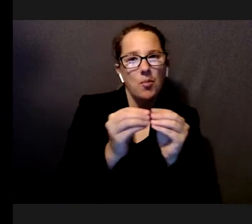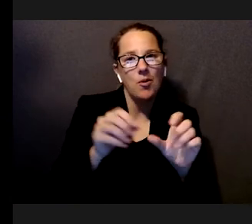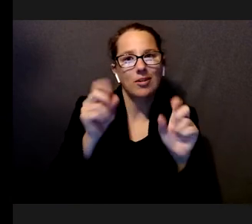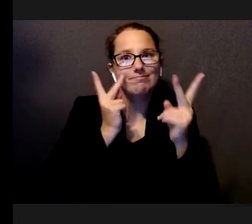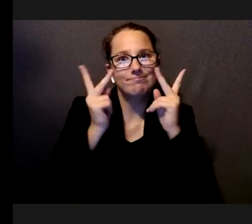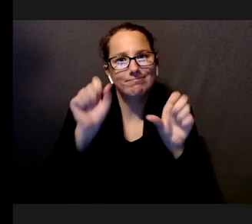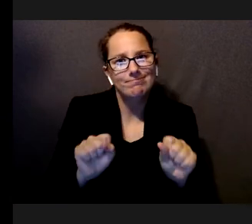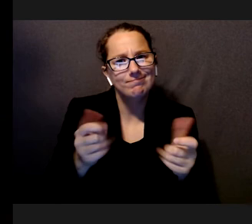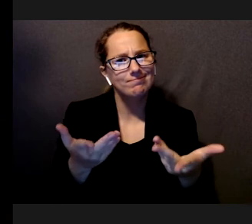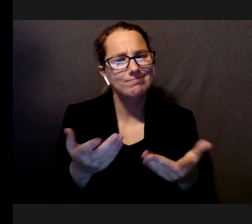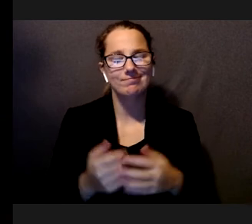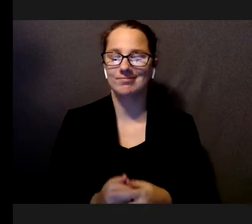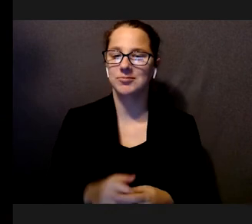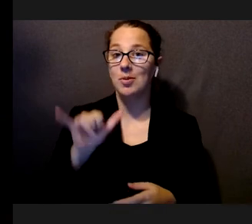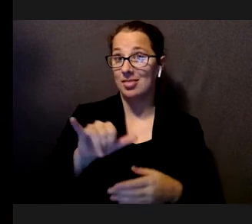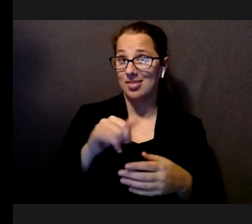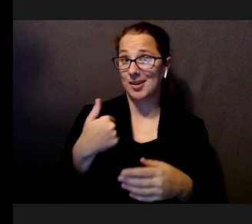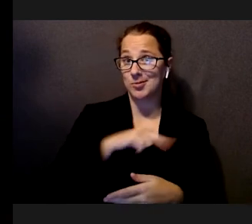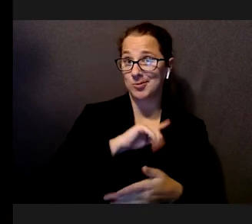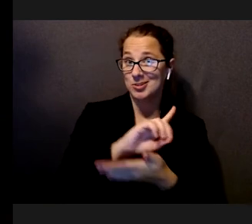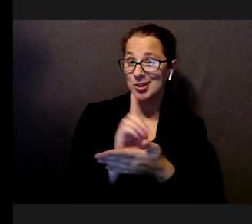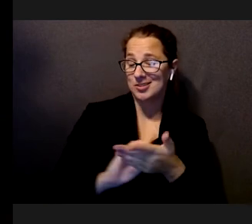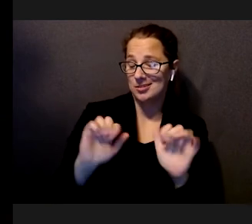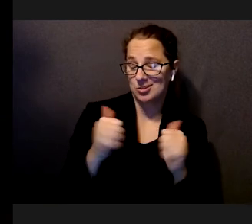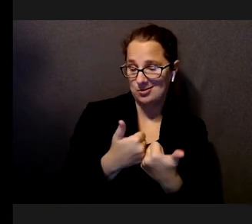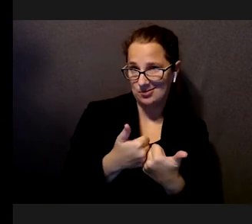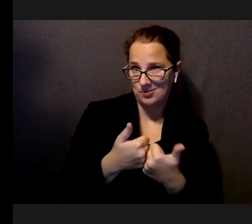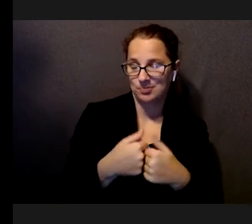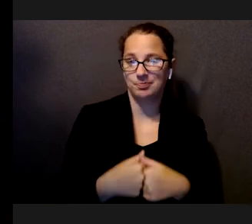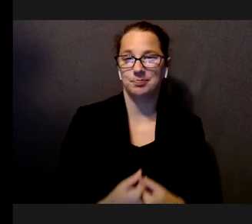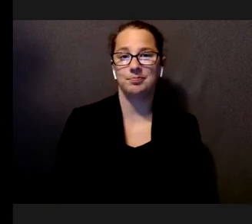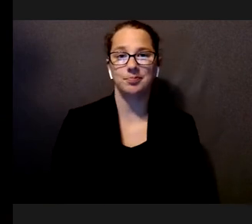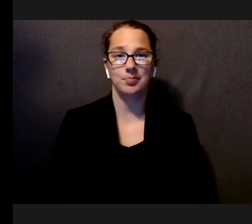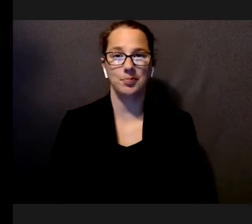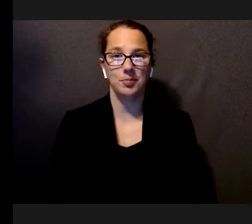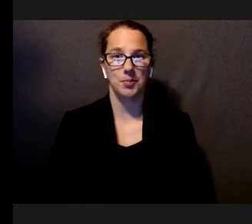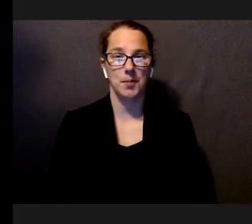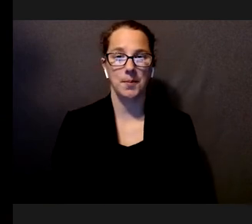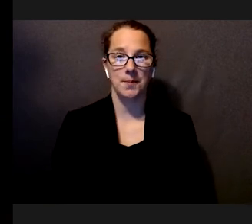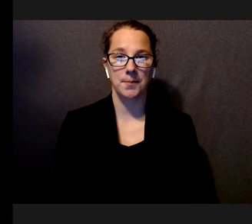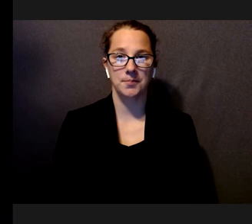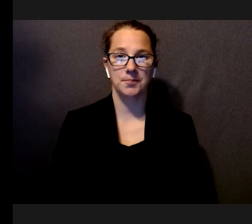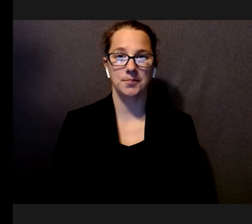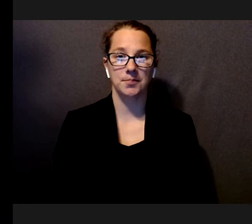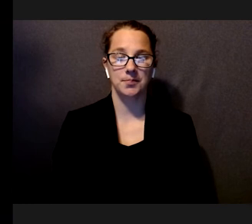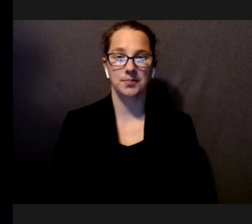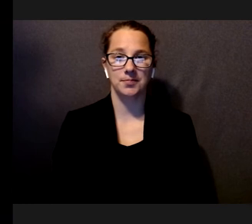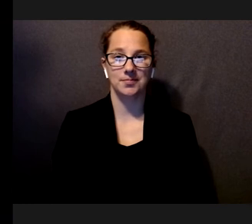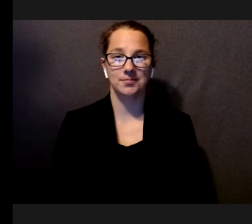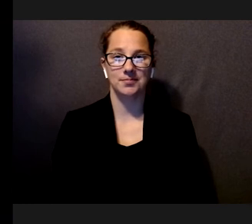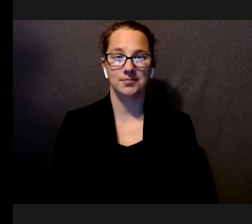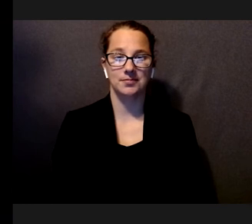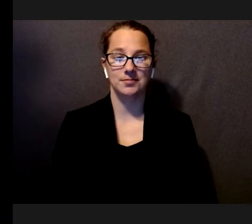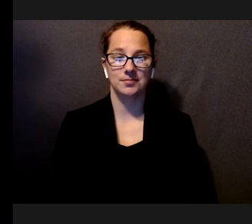So, that was the design challenge that we encountered.